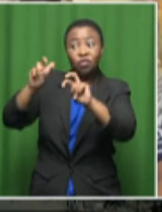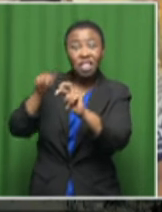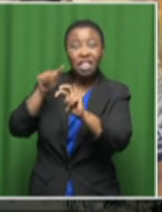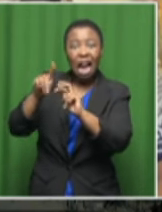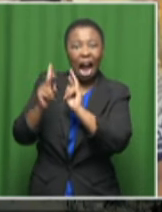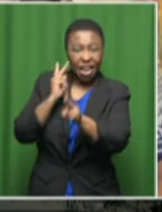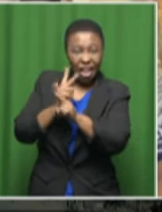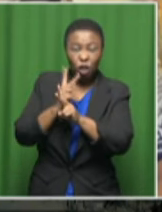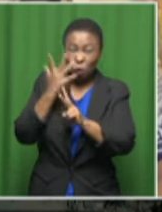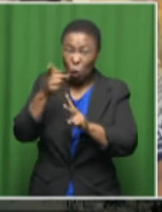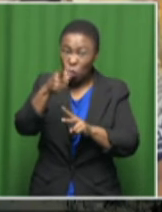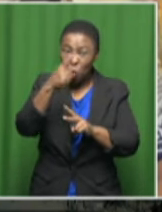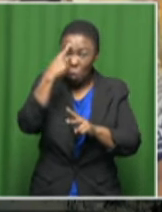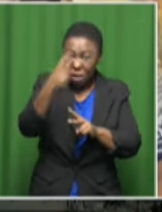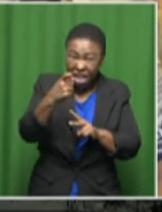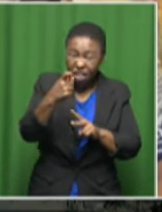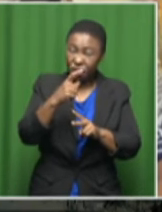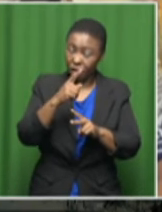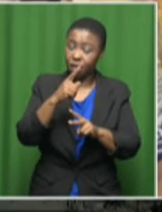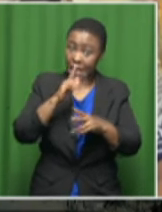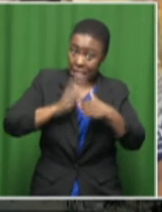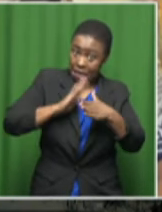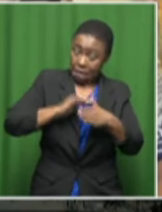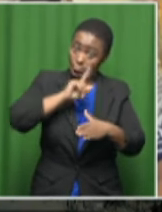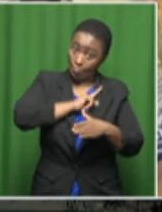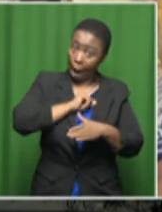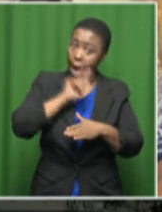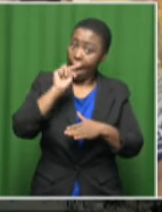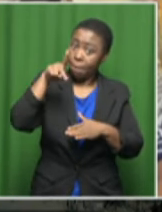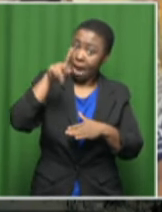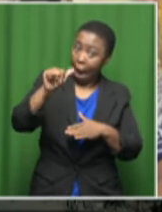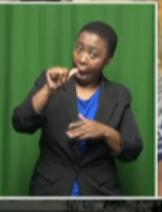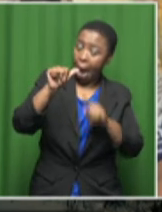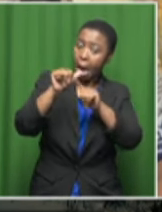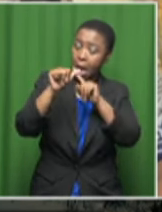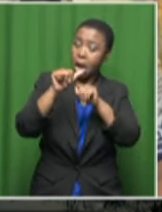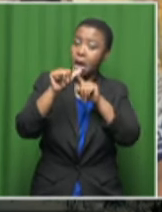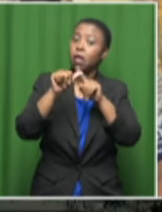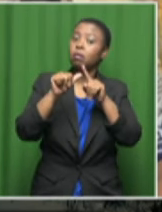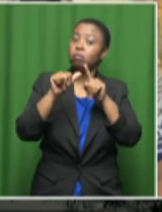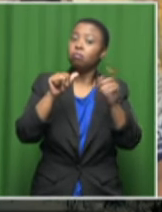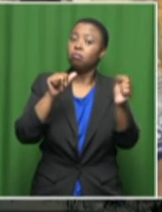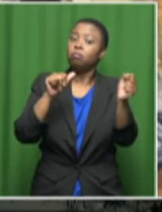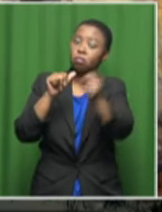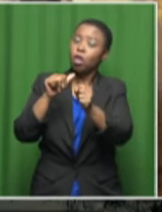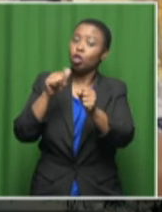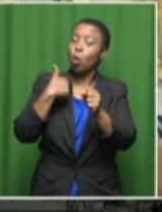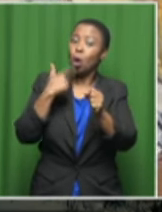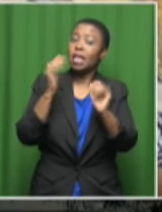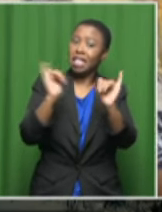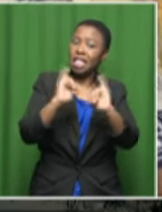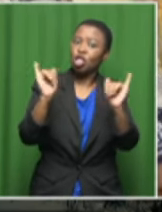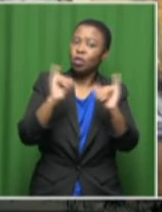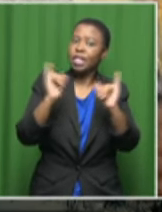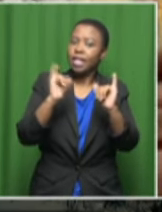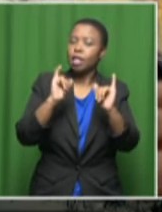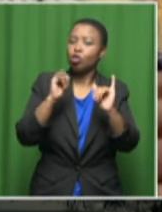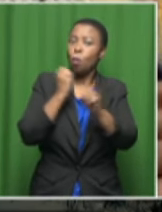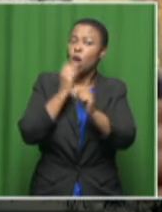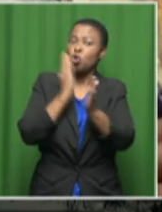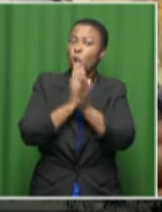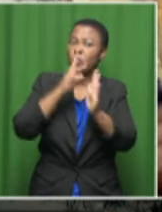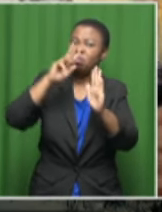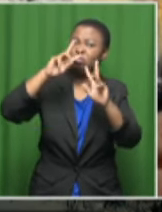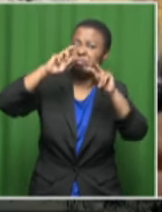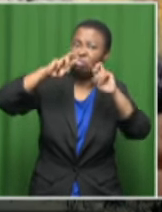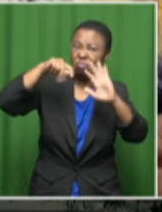do you believe that this is as a result of the NPA turning over a new leaf and actually being serious about getting to the bottom of